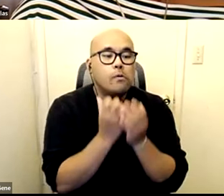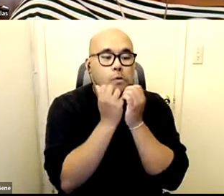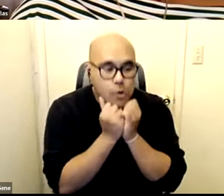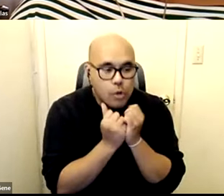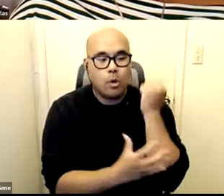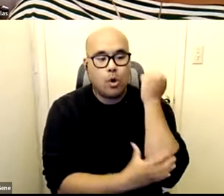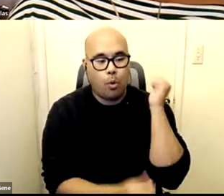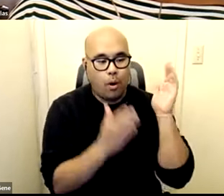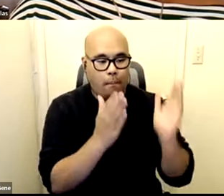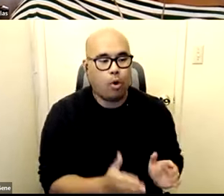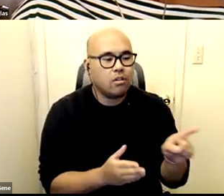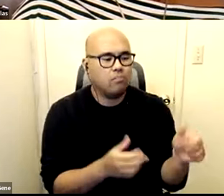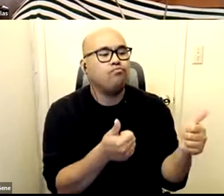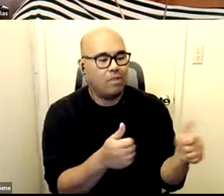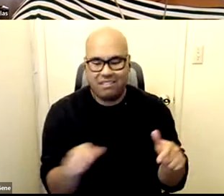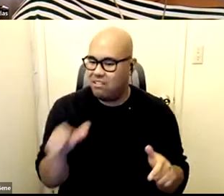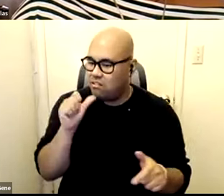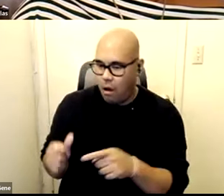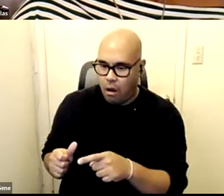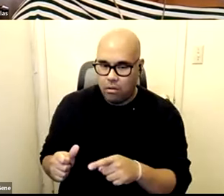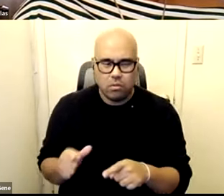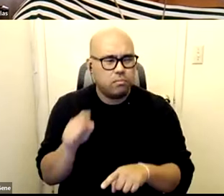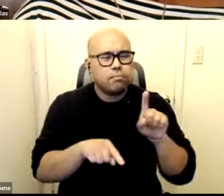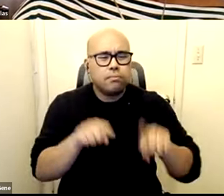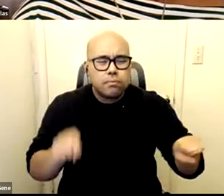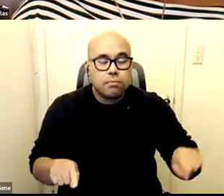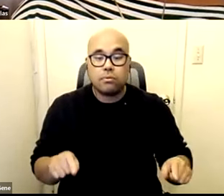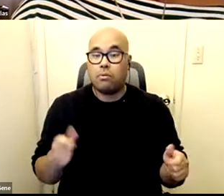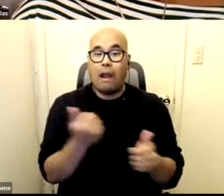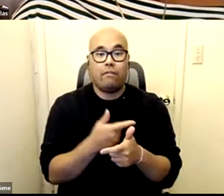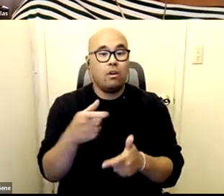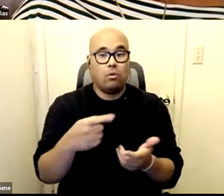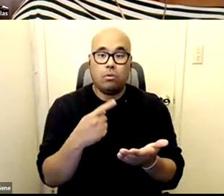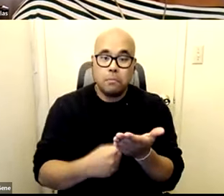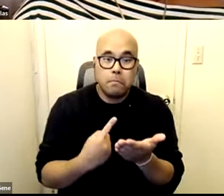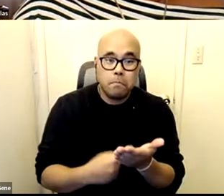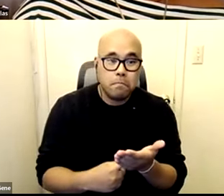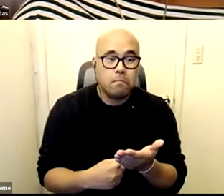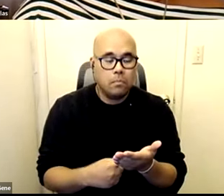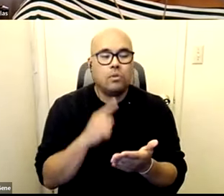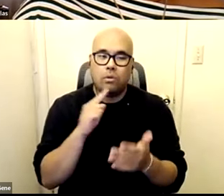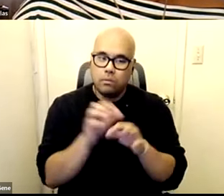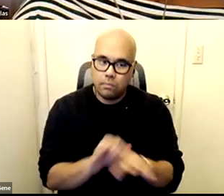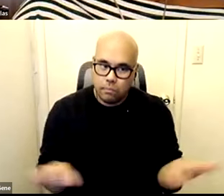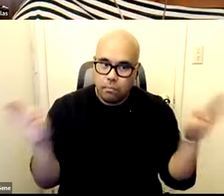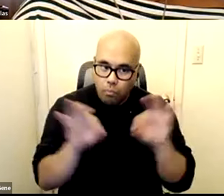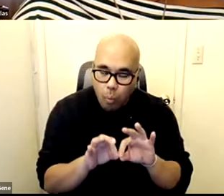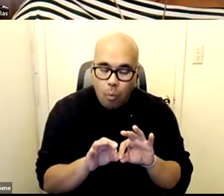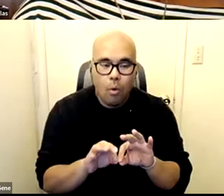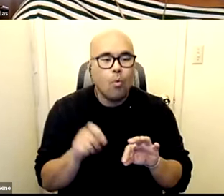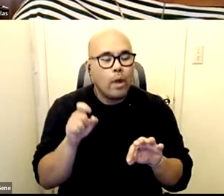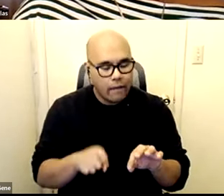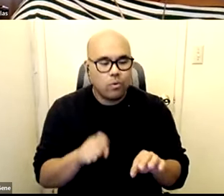here and not and i think what you're all naming is so crucial you know that that we interrogate the way that we are structuring